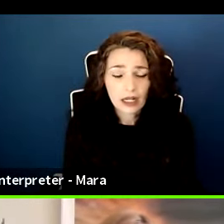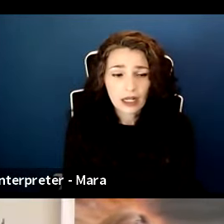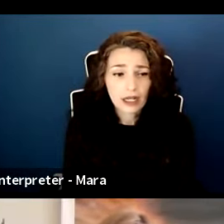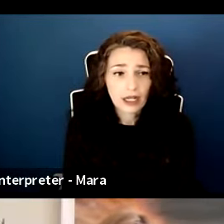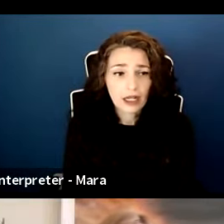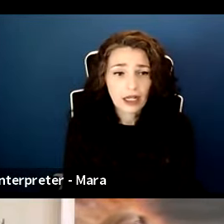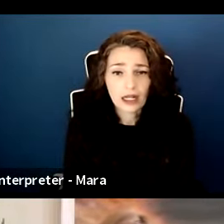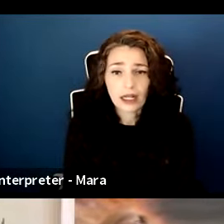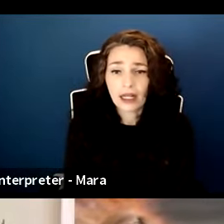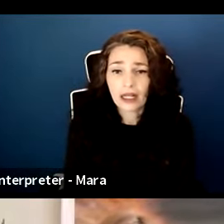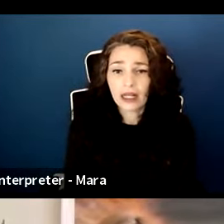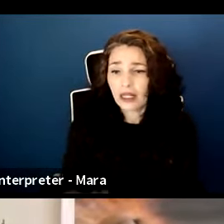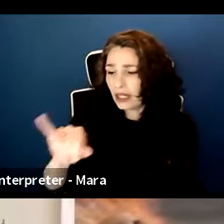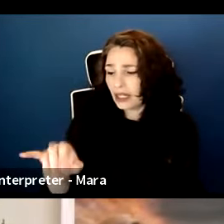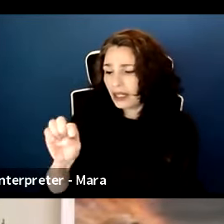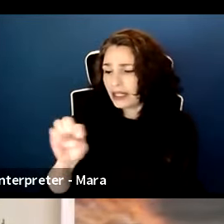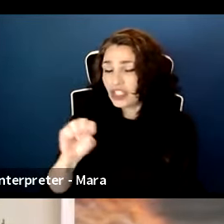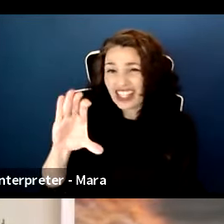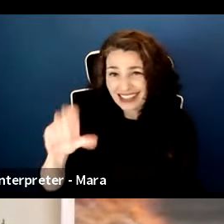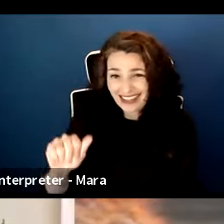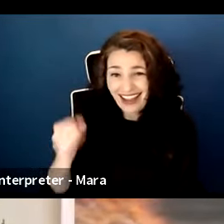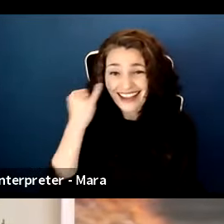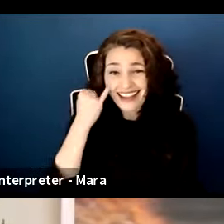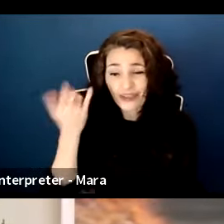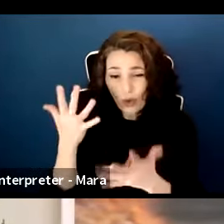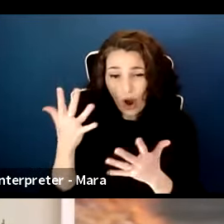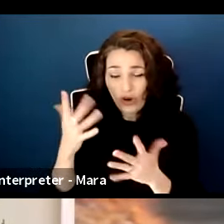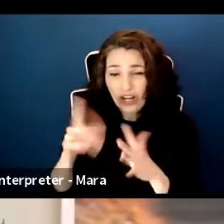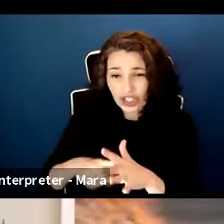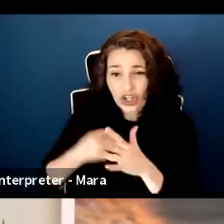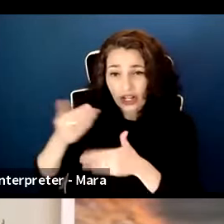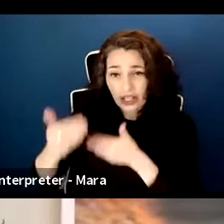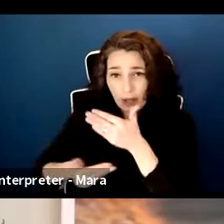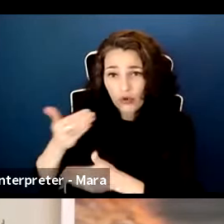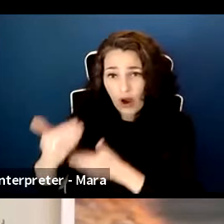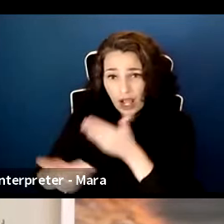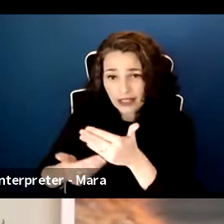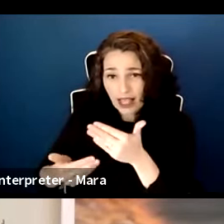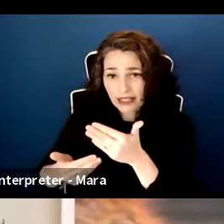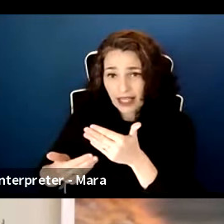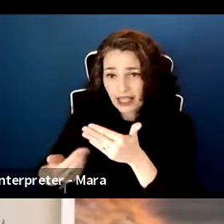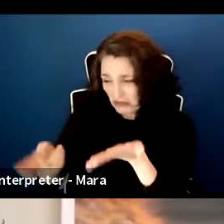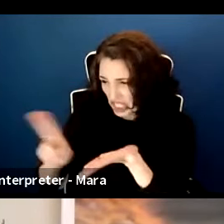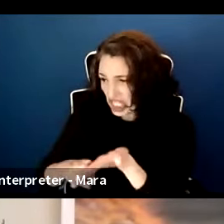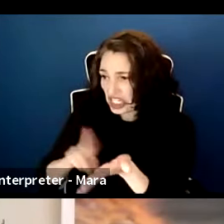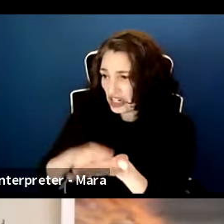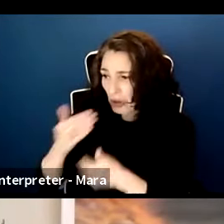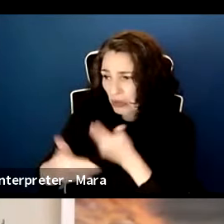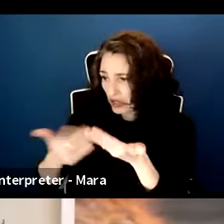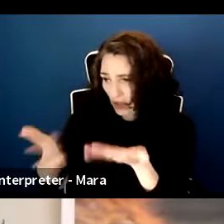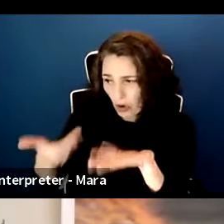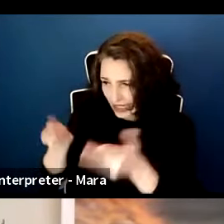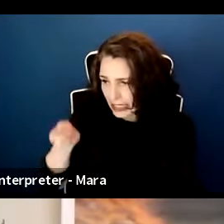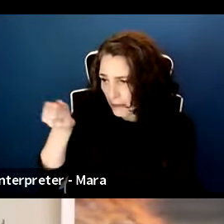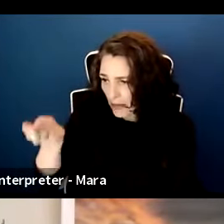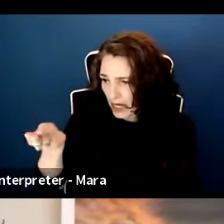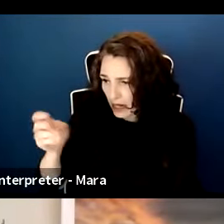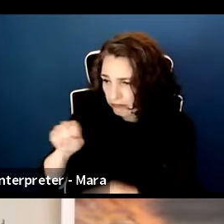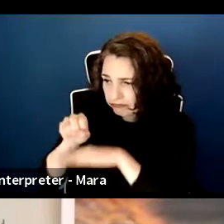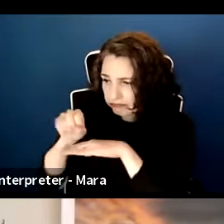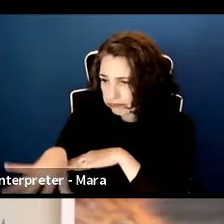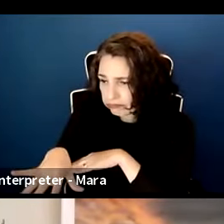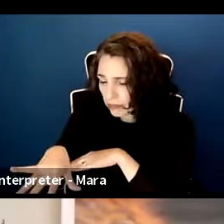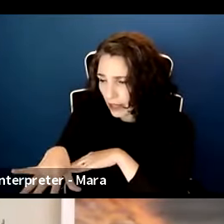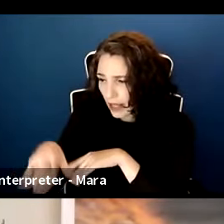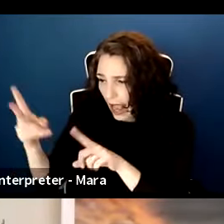yeah, so if you've already, if you've already started the process and you're still, you know, going through the signatory process, maybe you just submitted an application, uh, just let your signatory